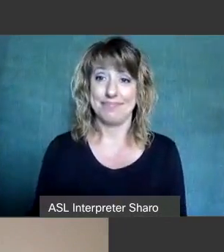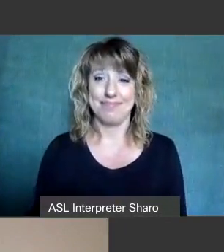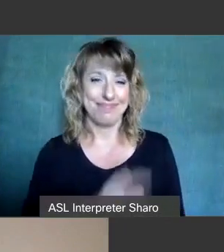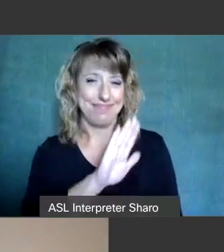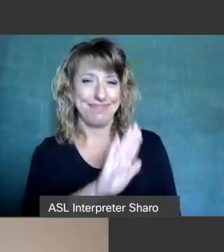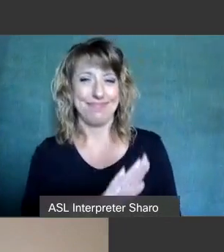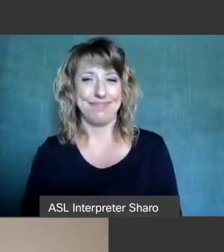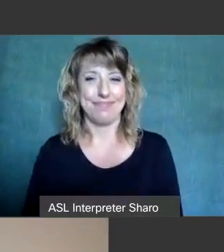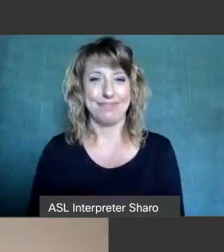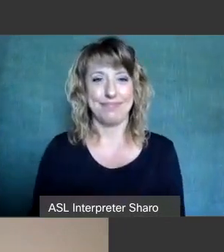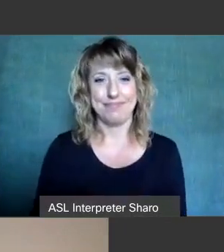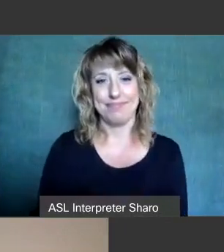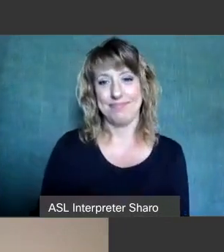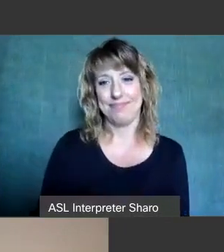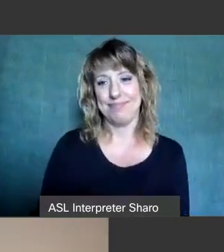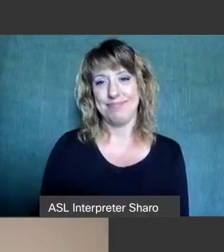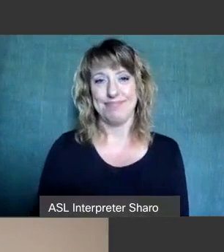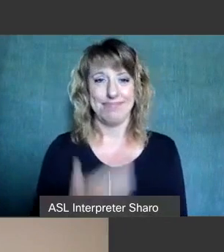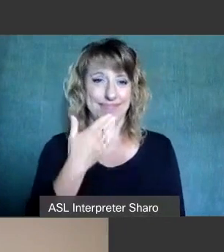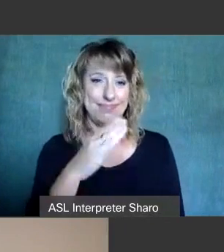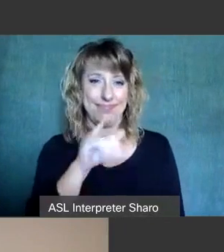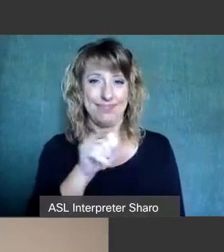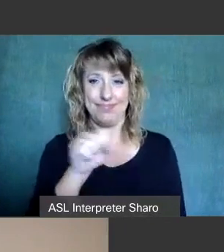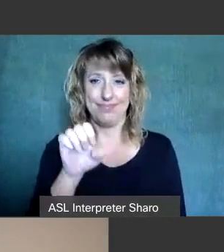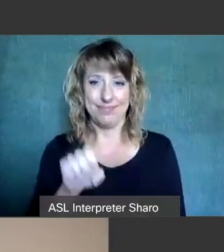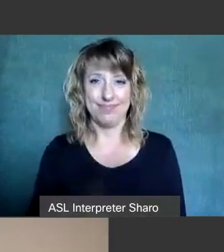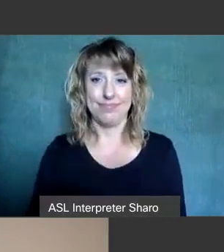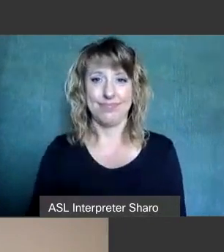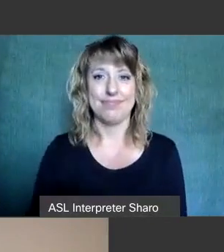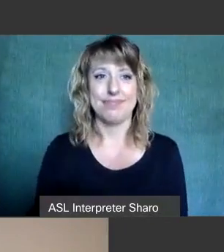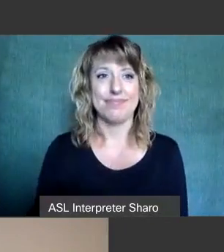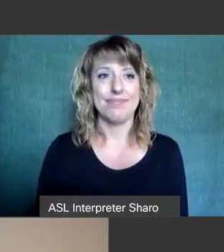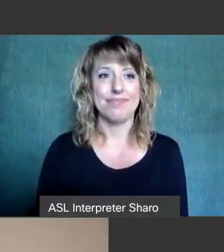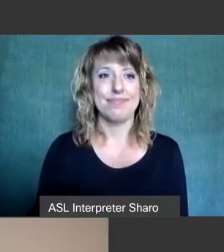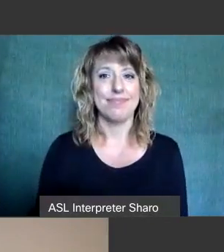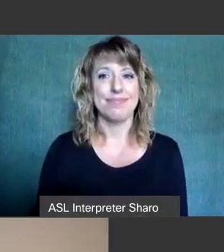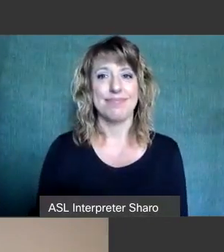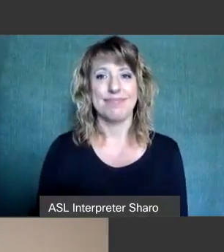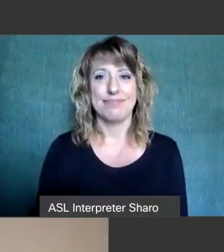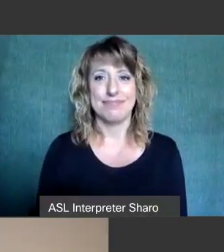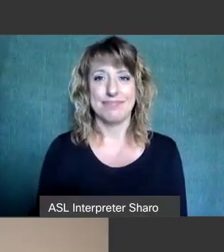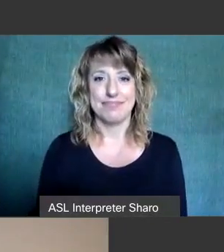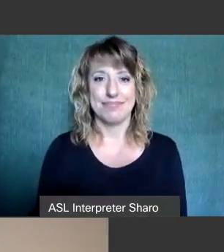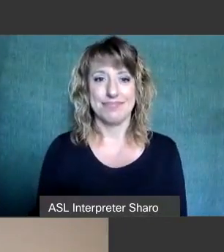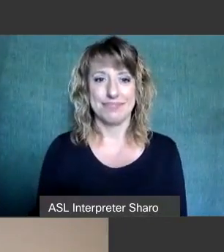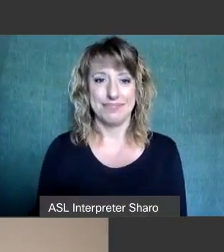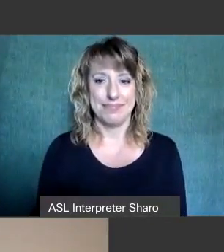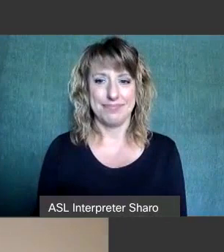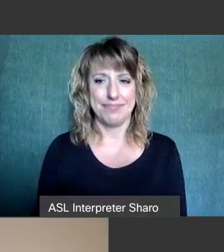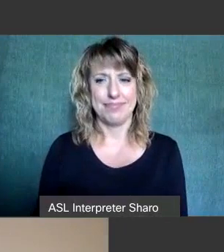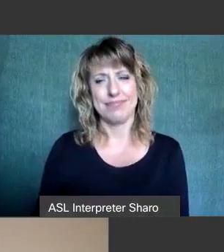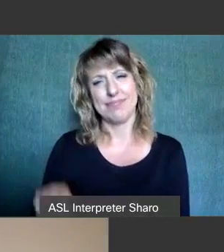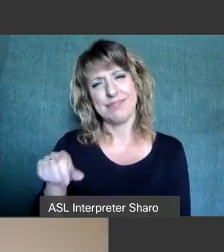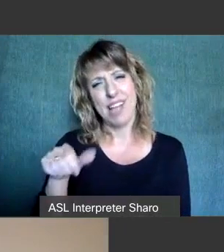great thanks jesse um there was um another